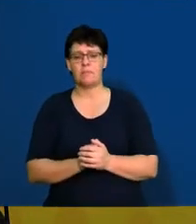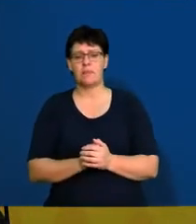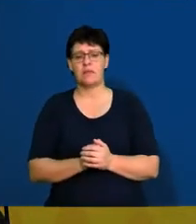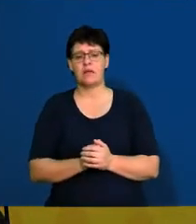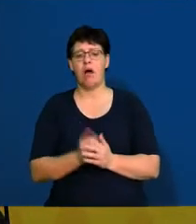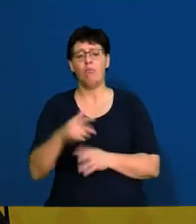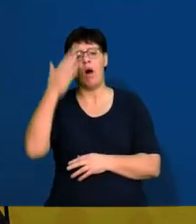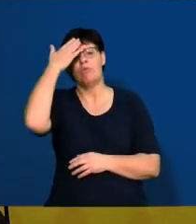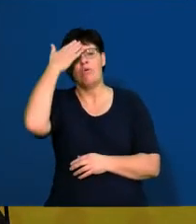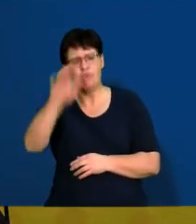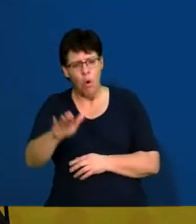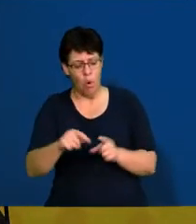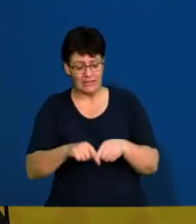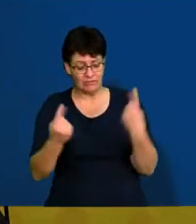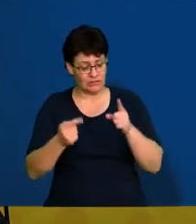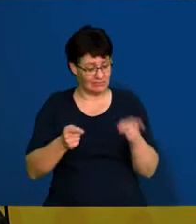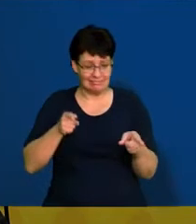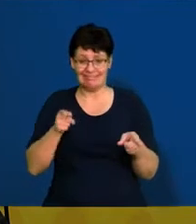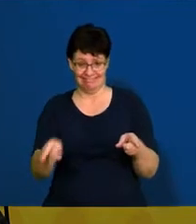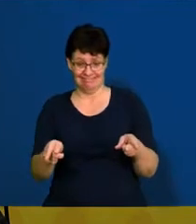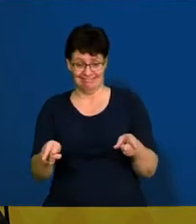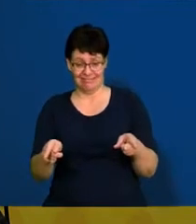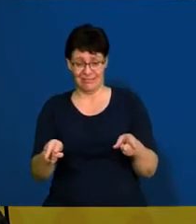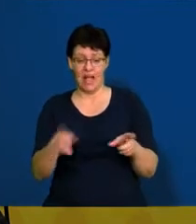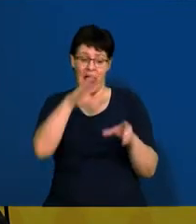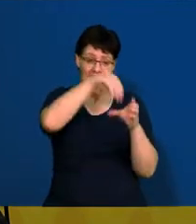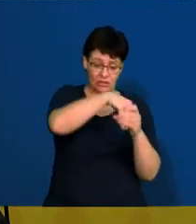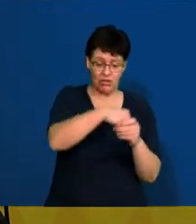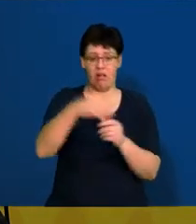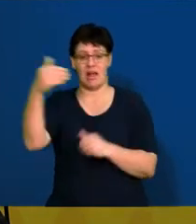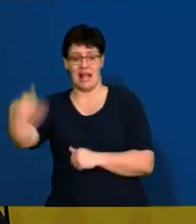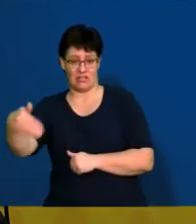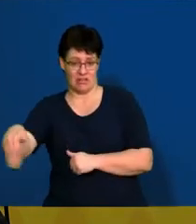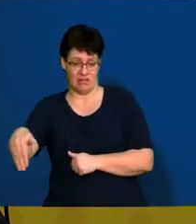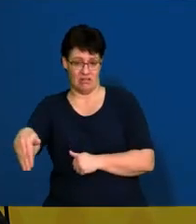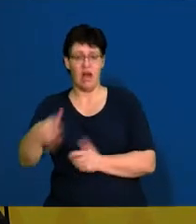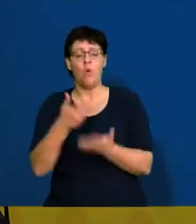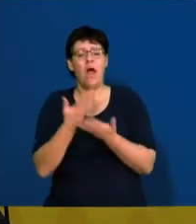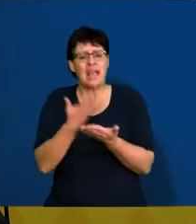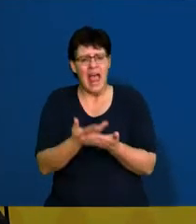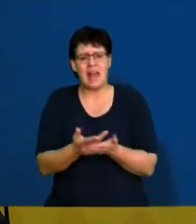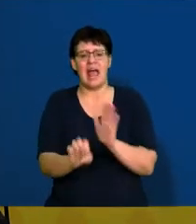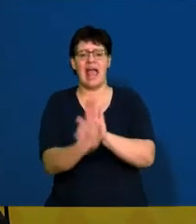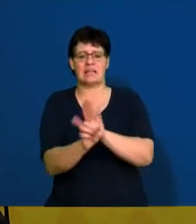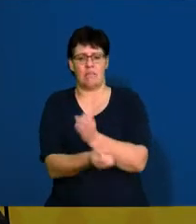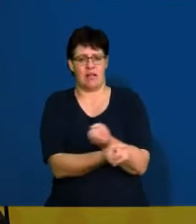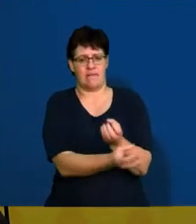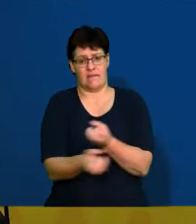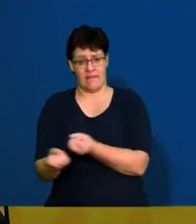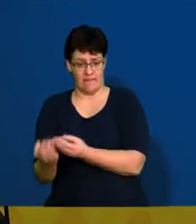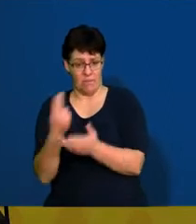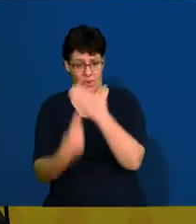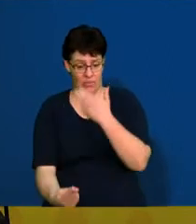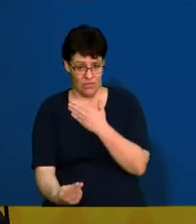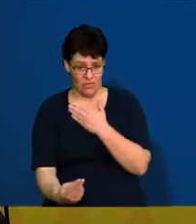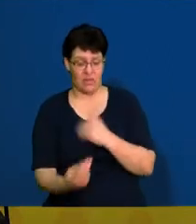So, make sure that you know the difference between the two, internal and external, and you can give examples for